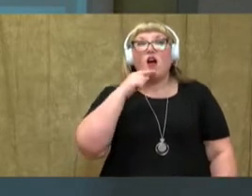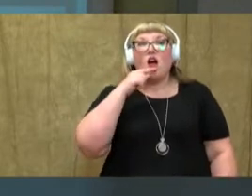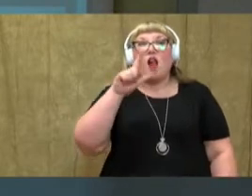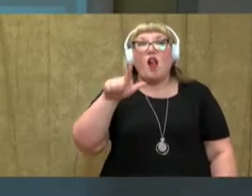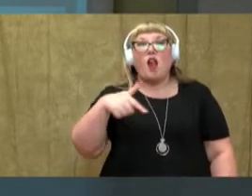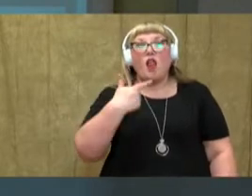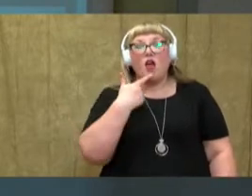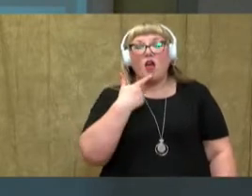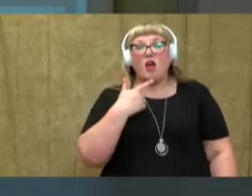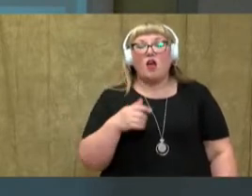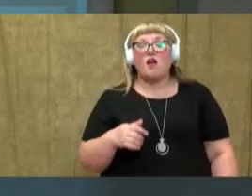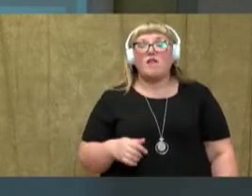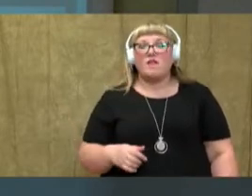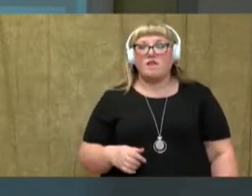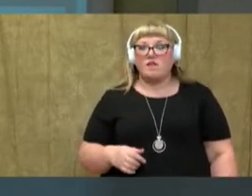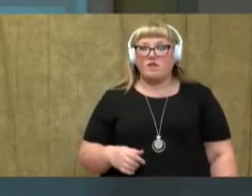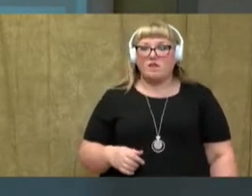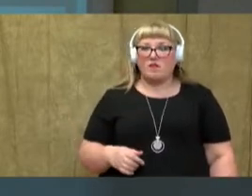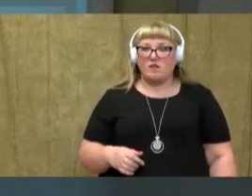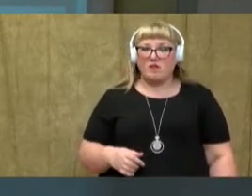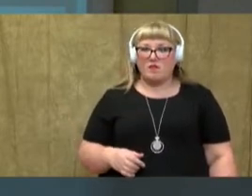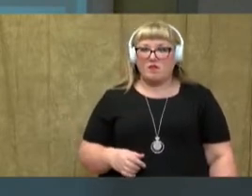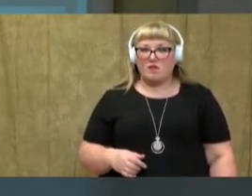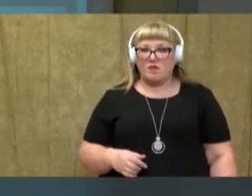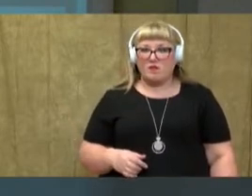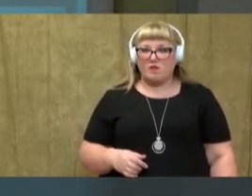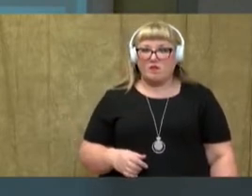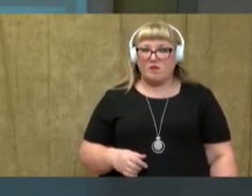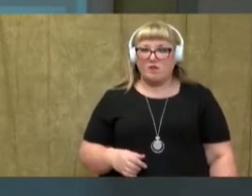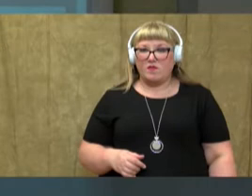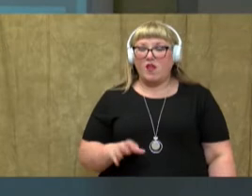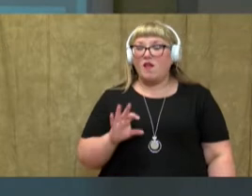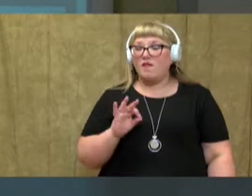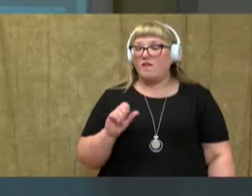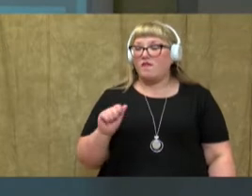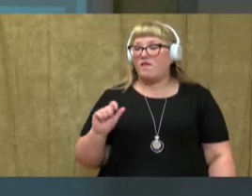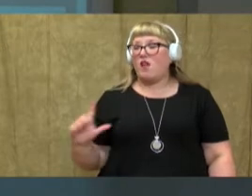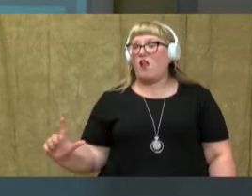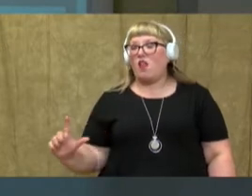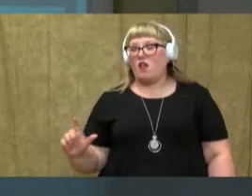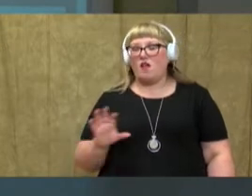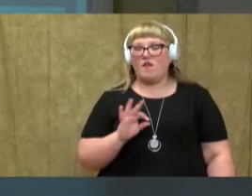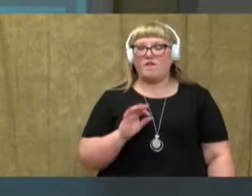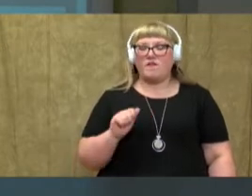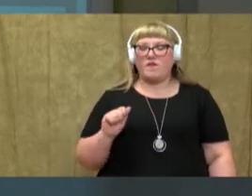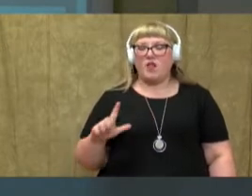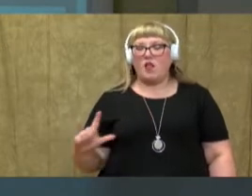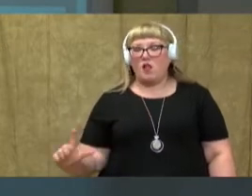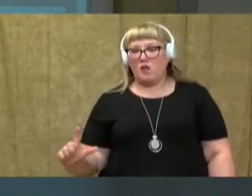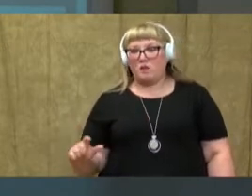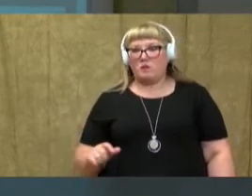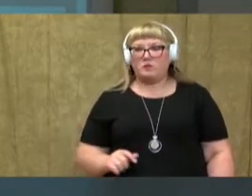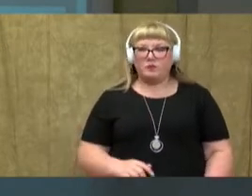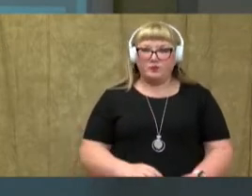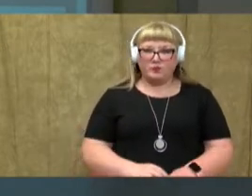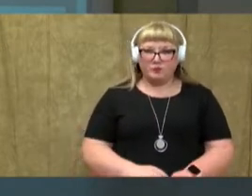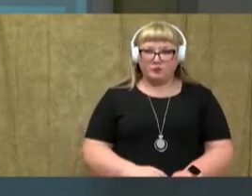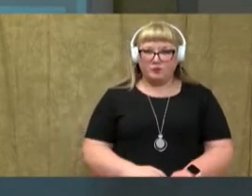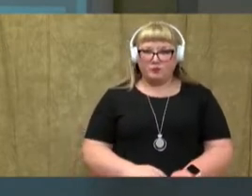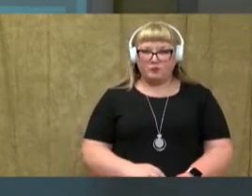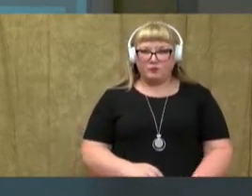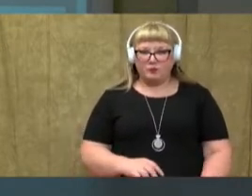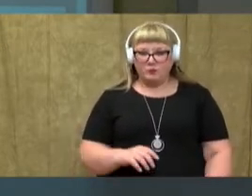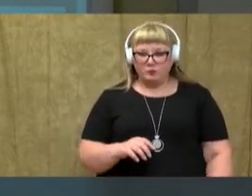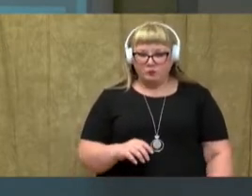Hmm. You hear that oul. Say the sounds you hear in fall. F-aul. Hmm. That